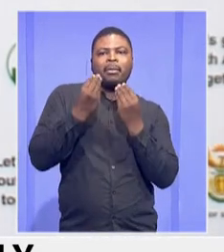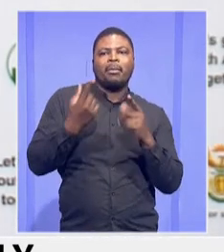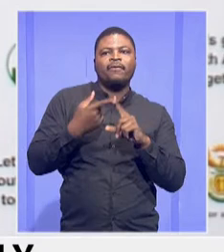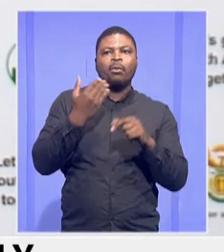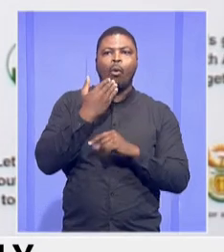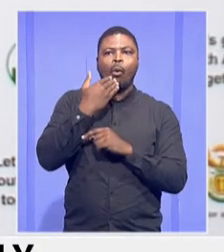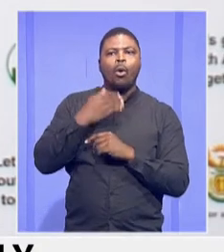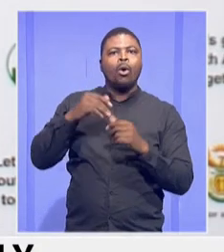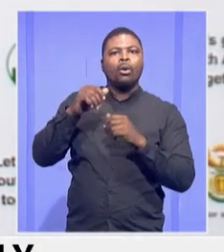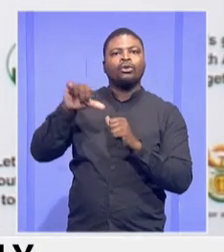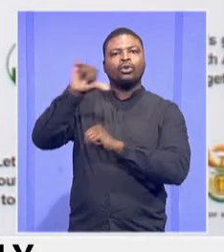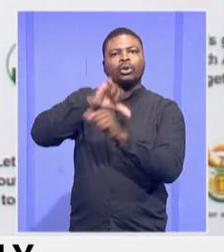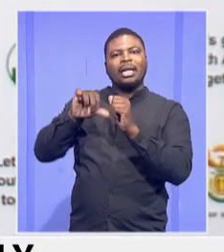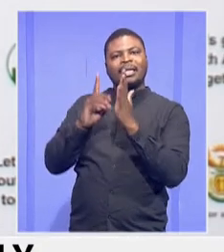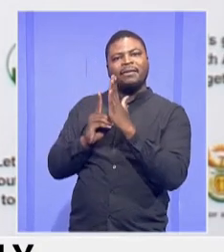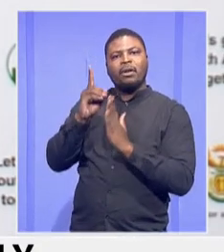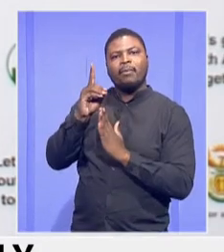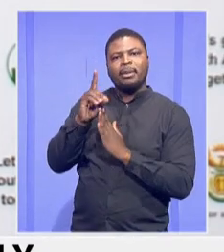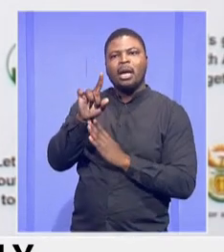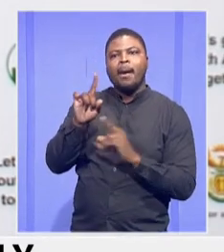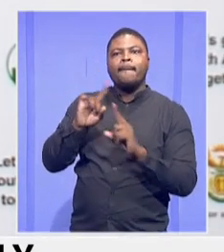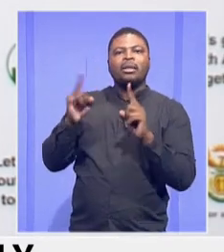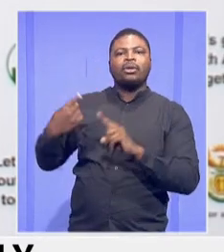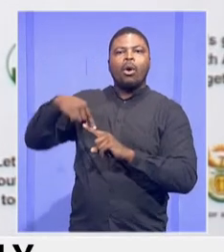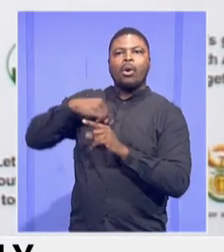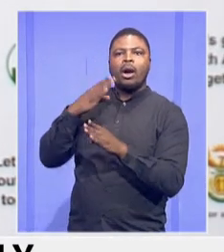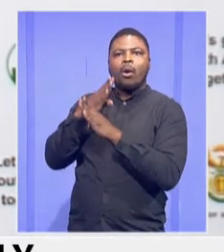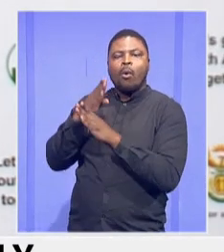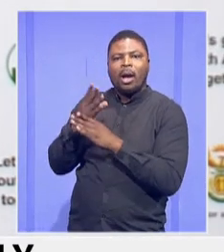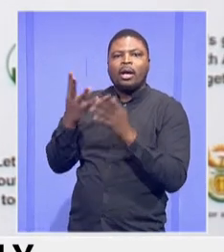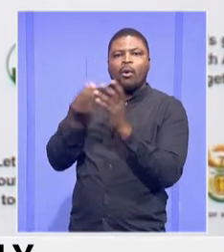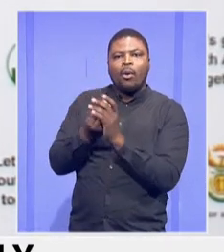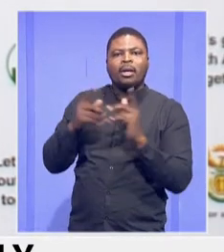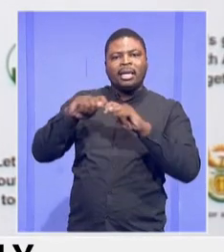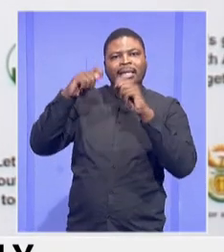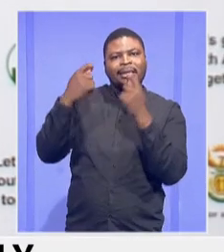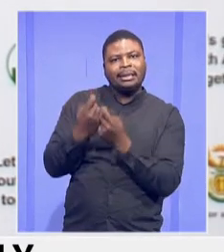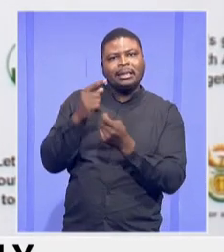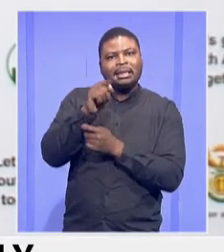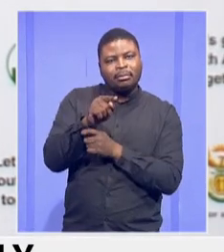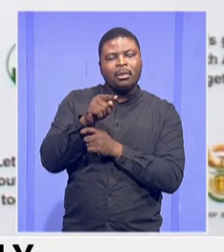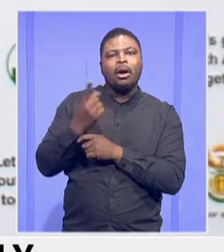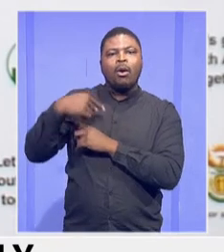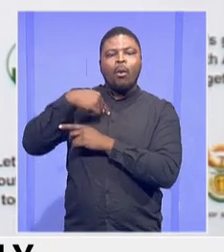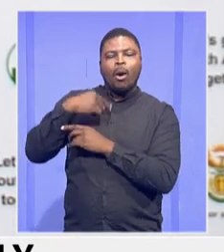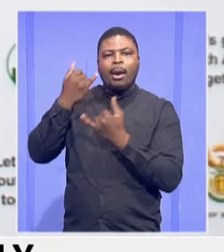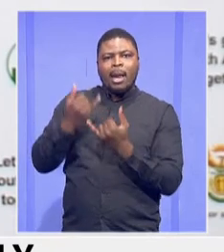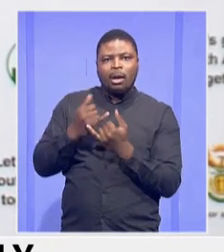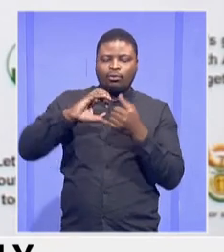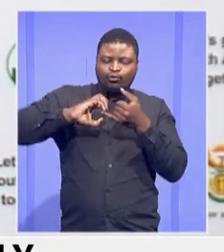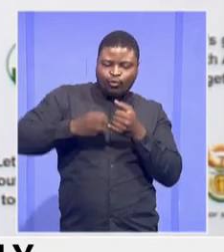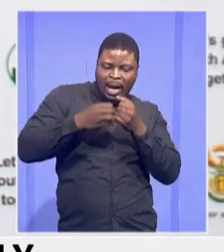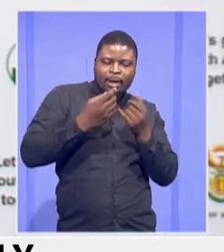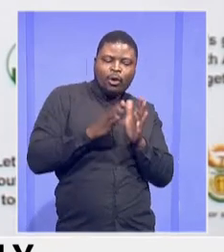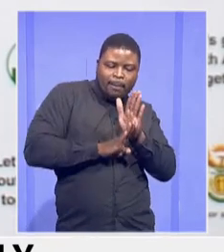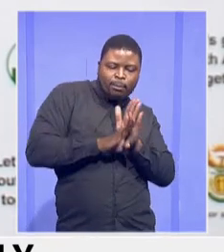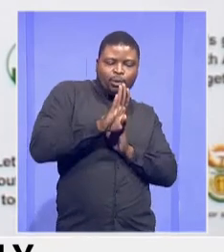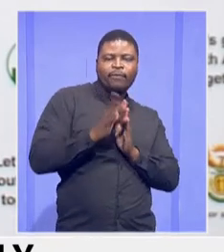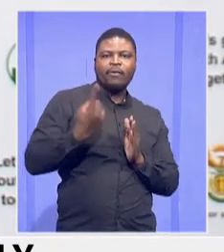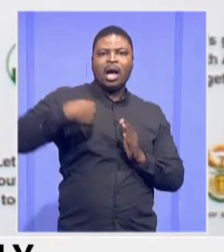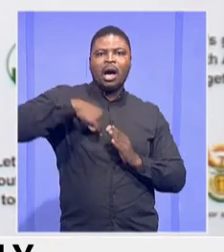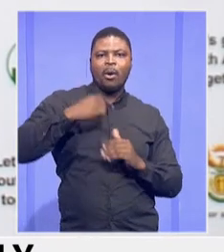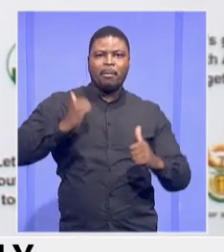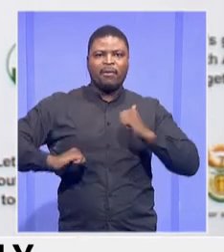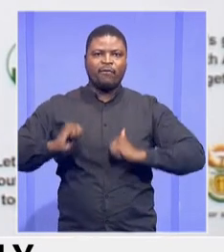we're working with the team to make sure that we check up our systems to improve our performance here. As you can see,